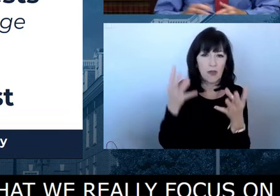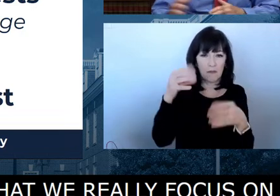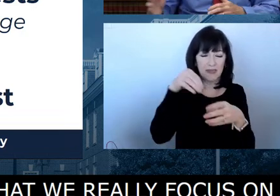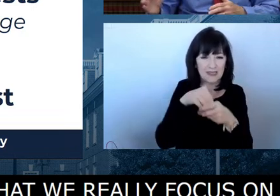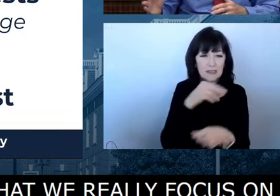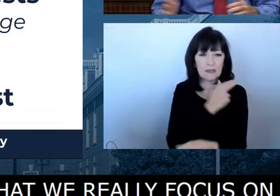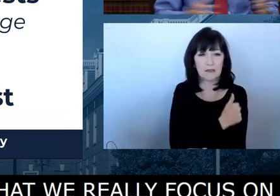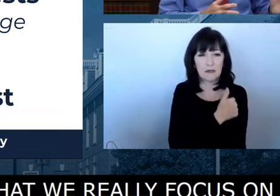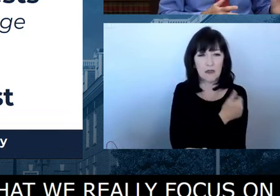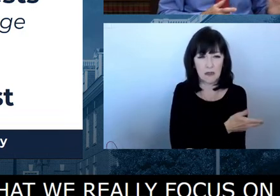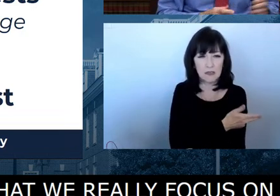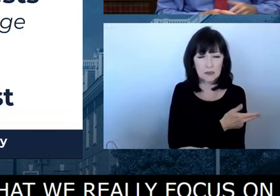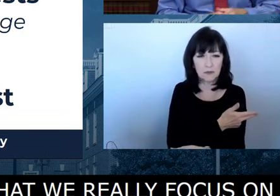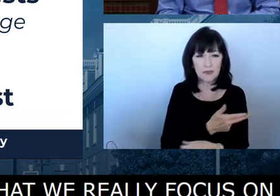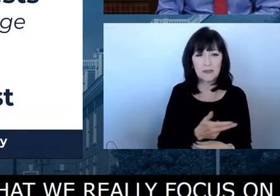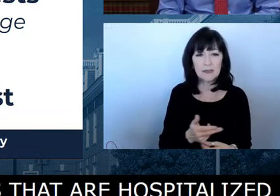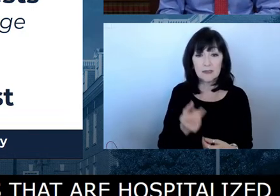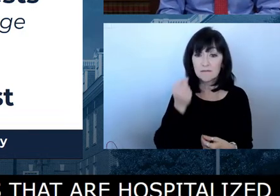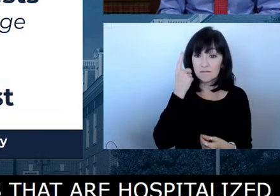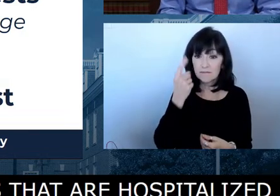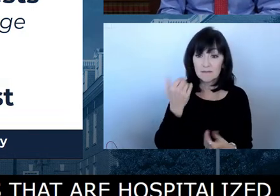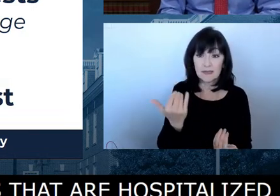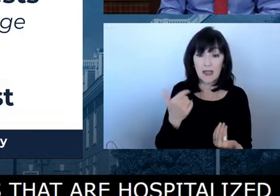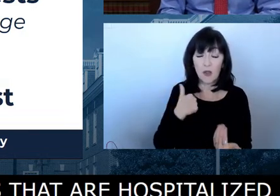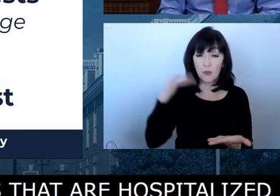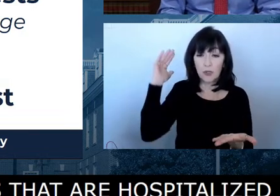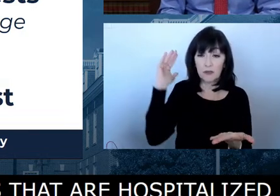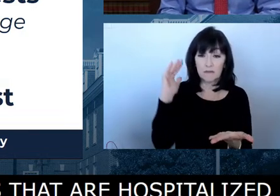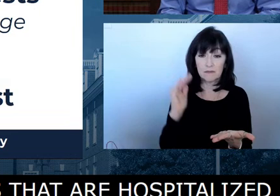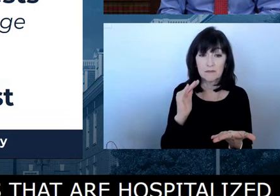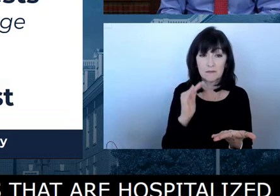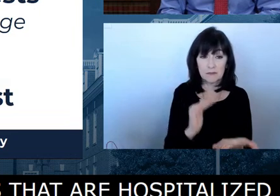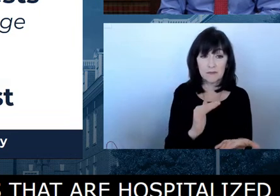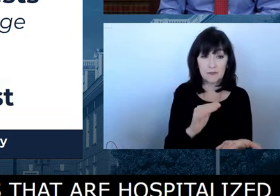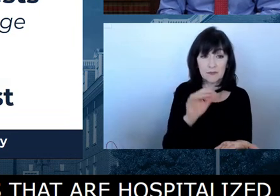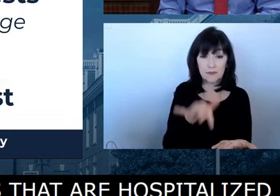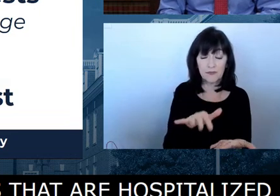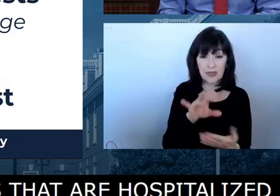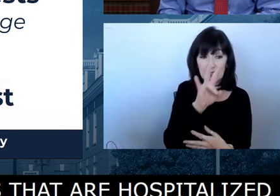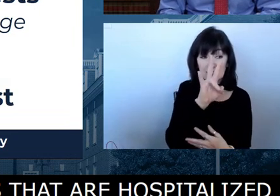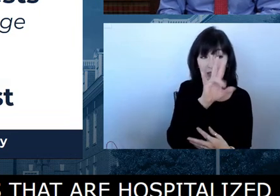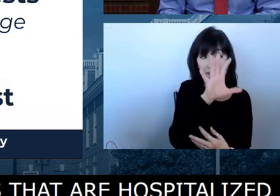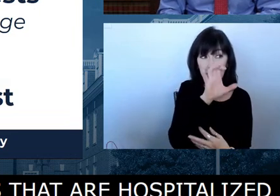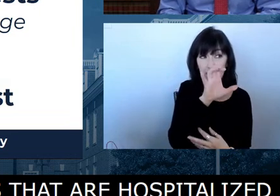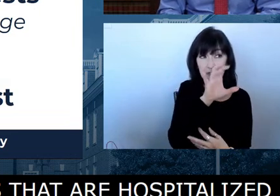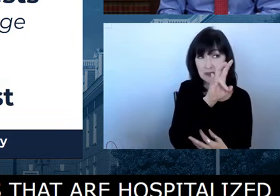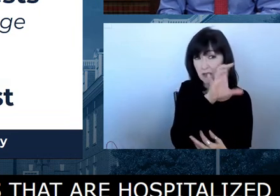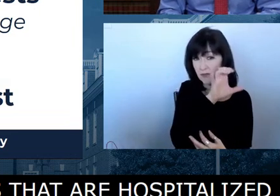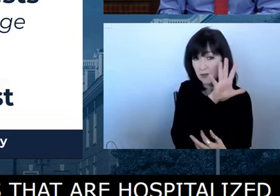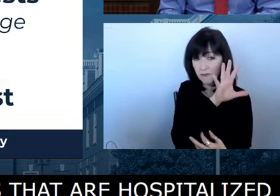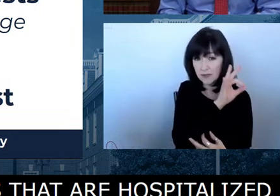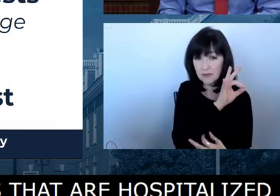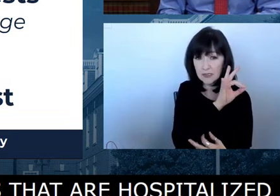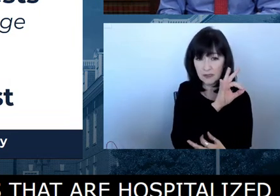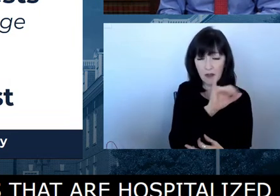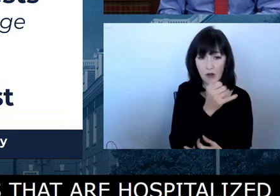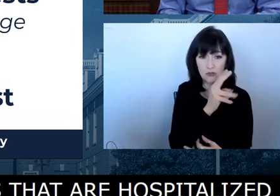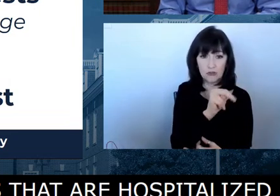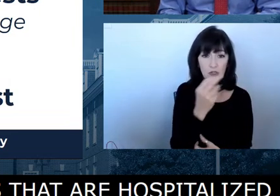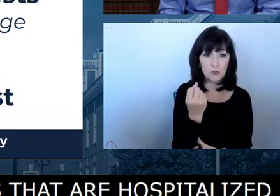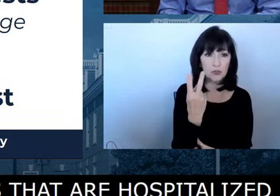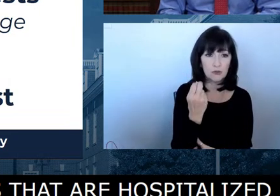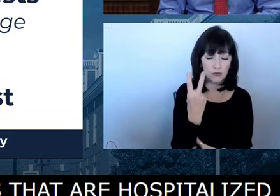say up to because we're steadily moving down from 77.59, which was the peak on January the 12th,